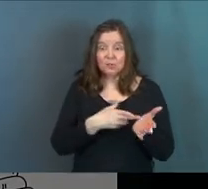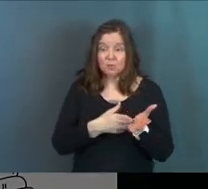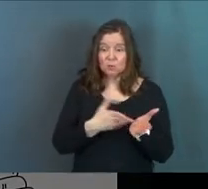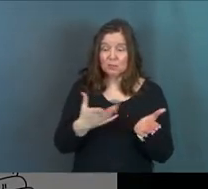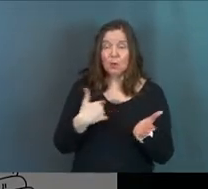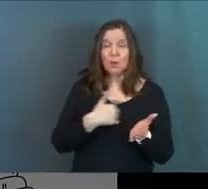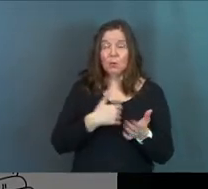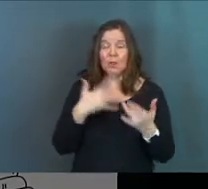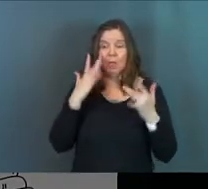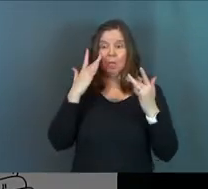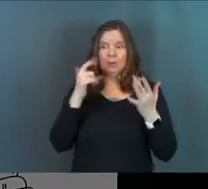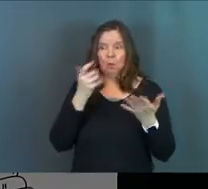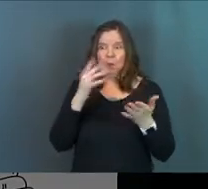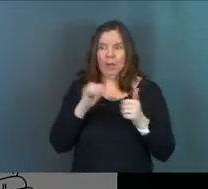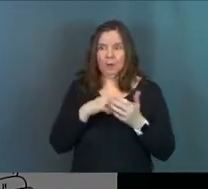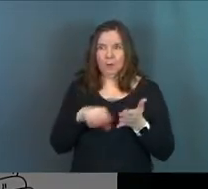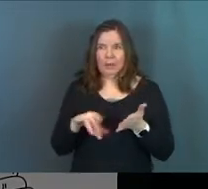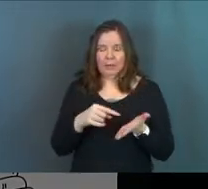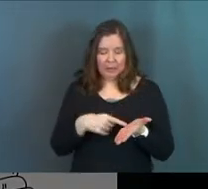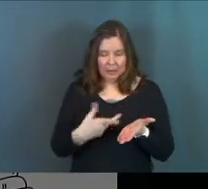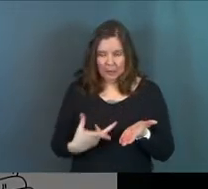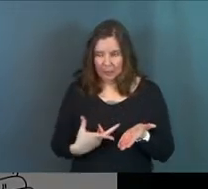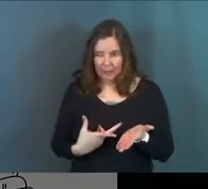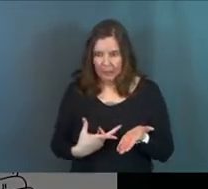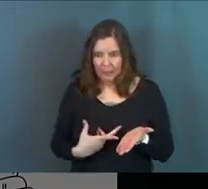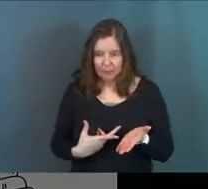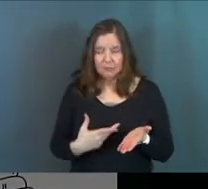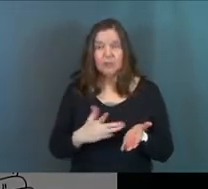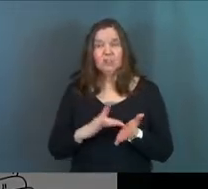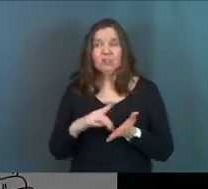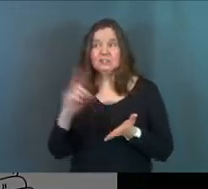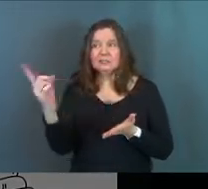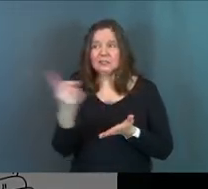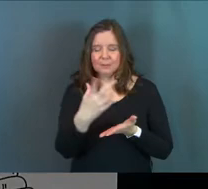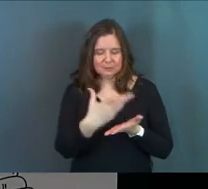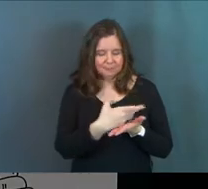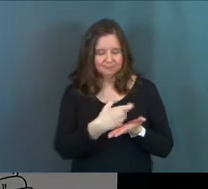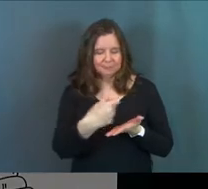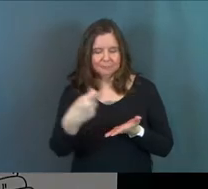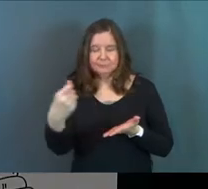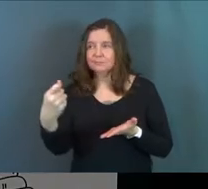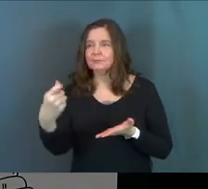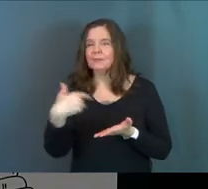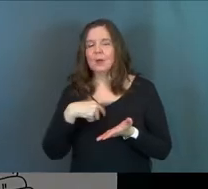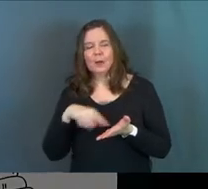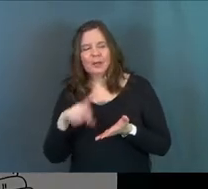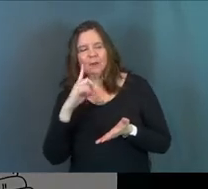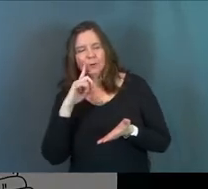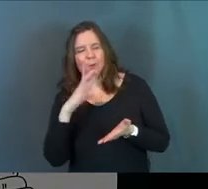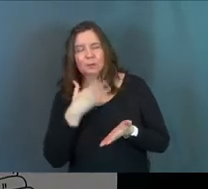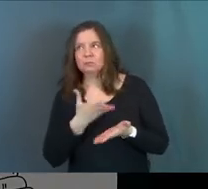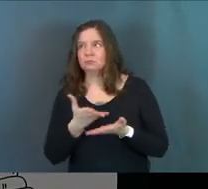truth is, is we're freaking out because we don't know how to pay it. And Jesus comes in and he goes, here, let have that.